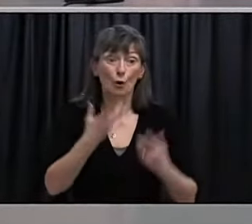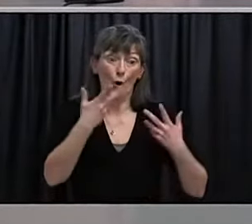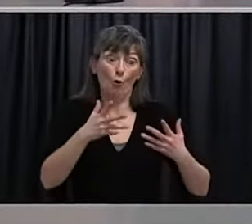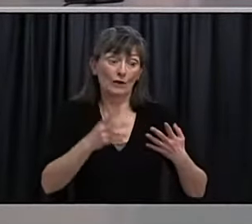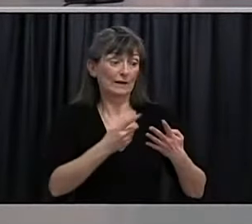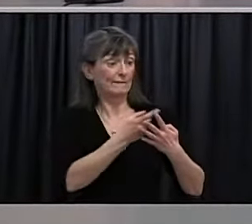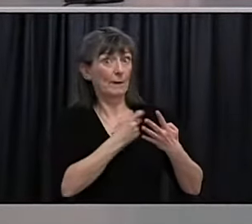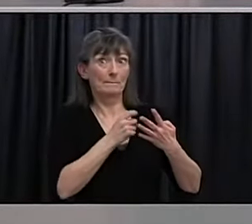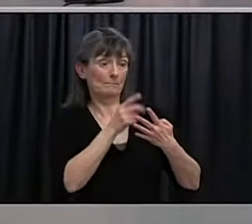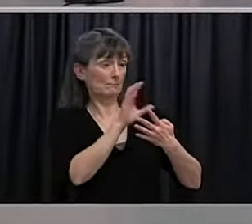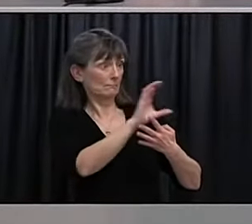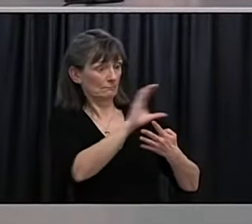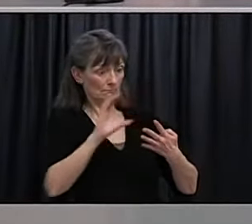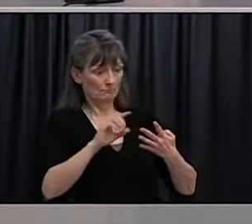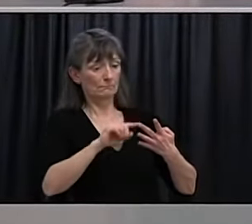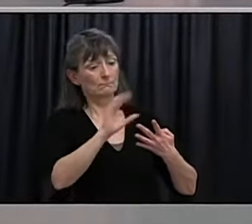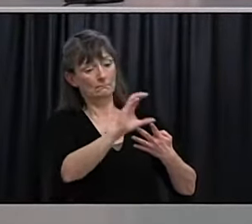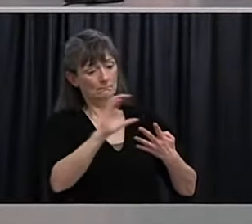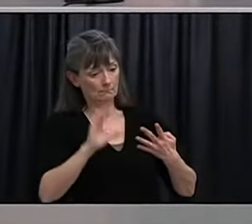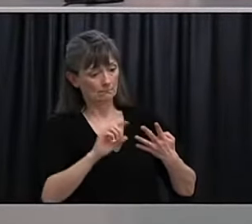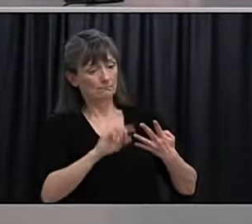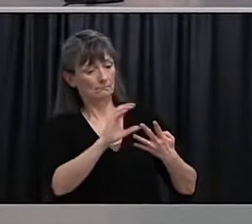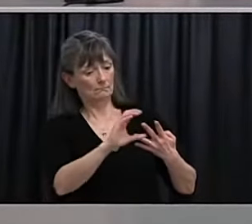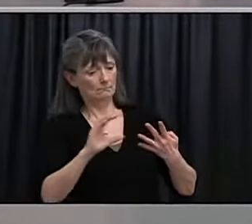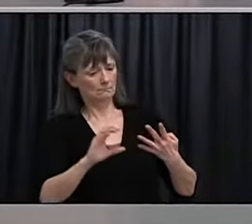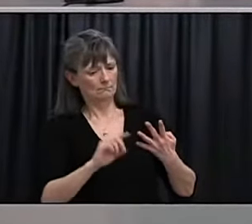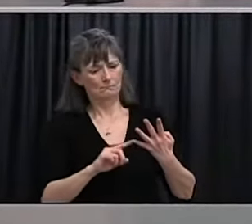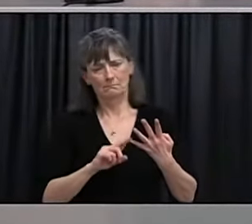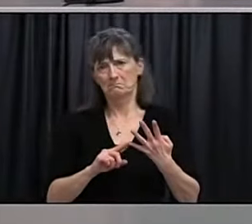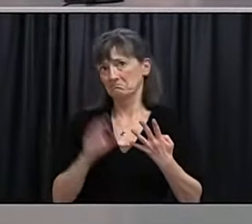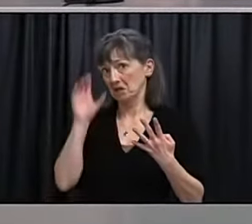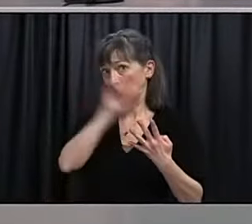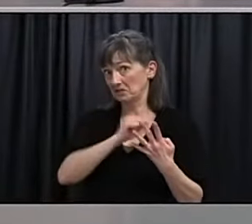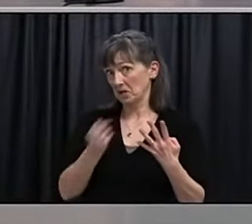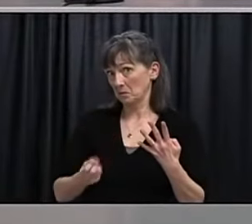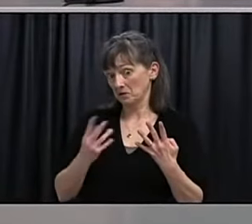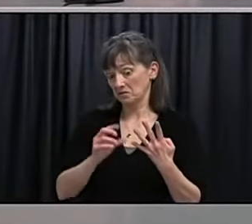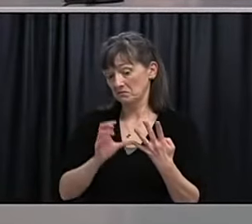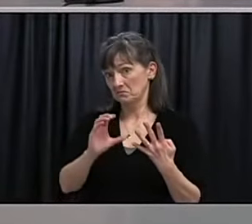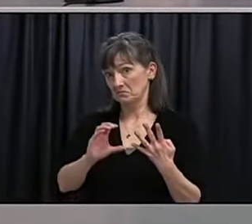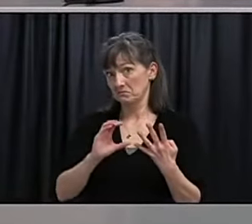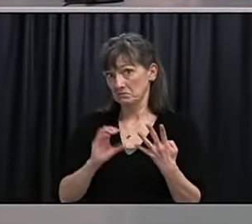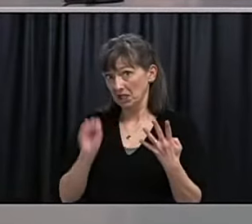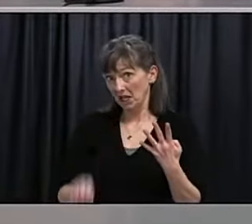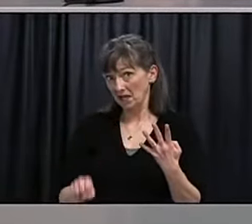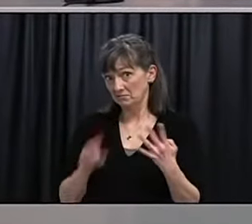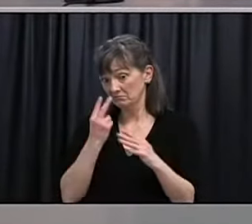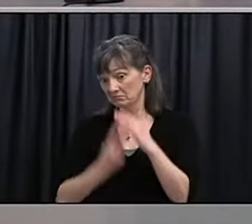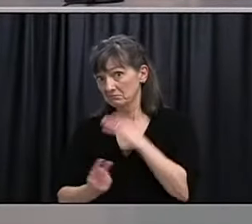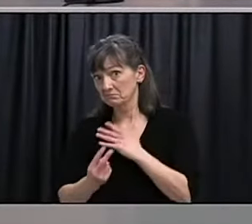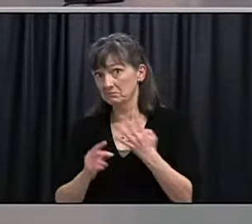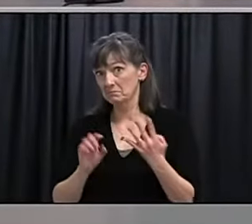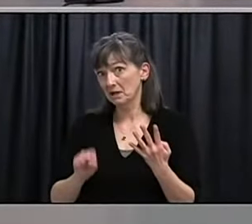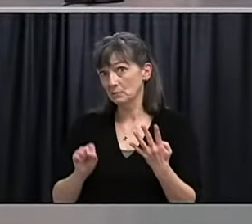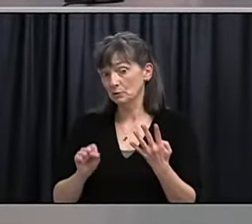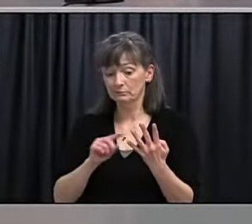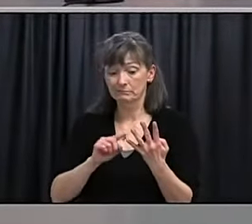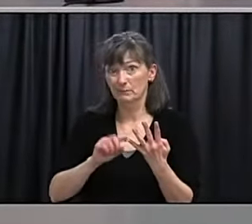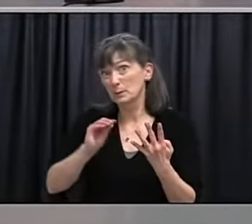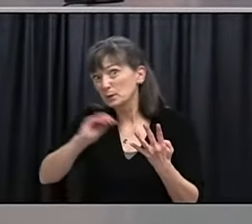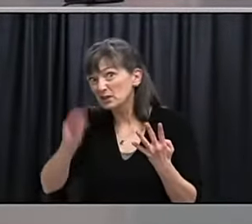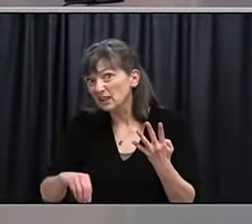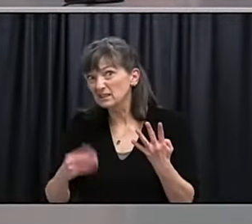we've received so far of orders of other vaccines? You know, how much the province might might expect in terms of a number or percentage even?